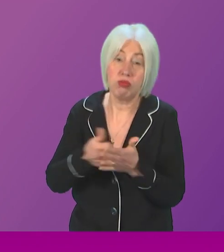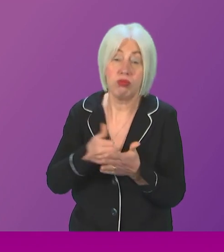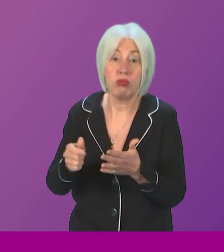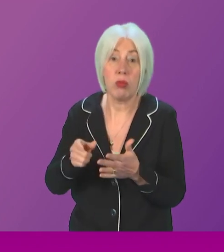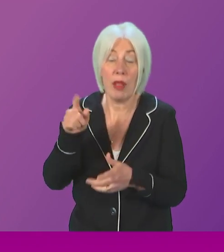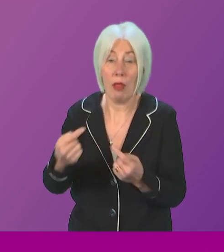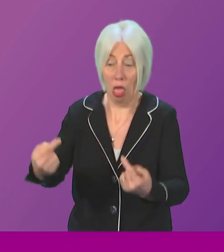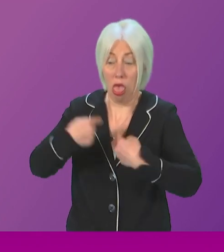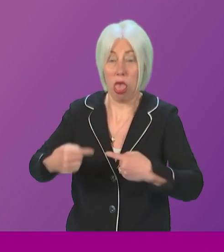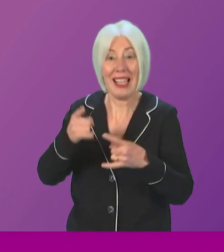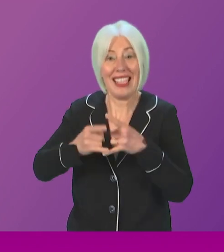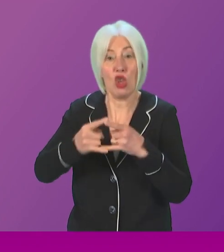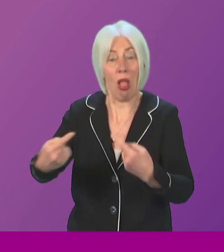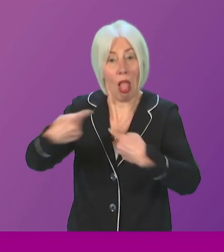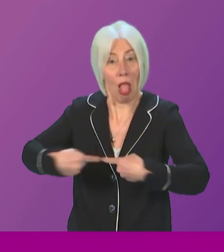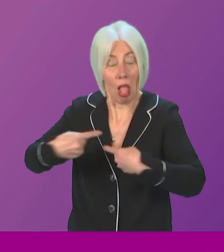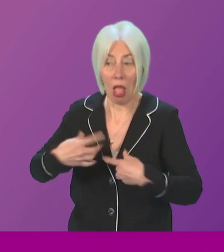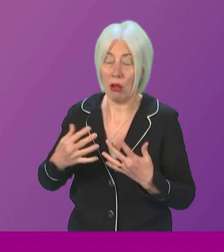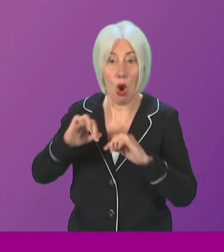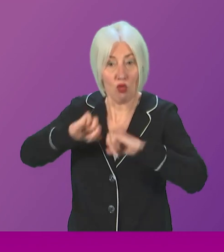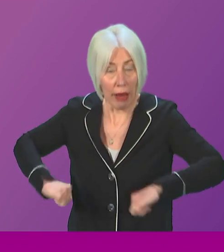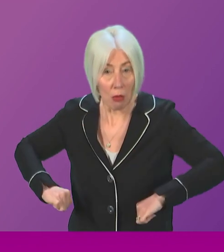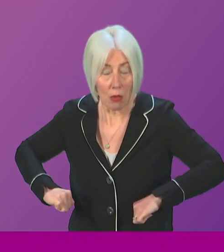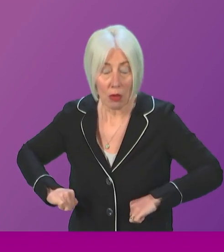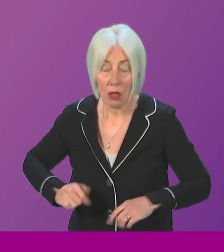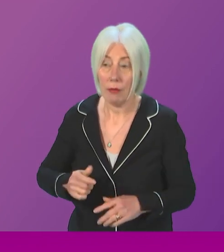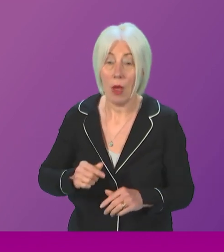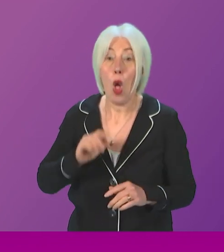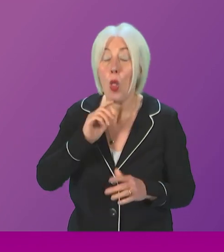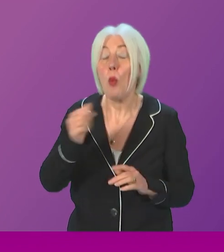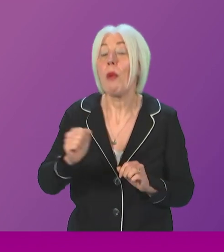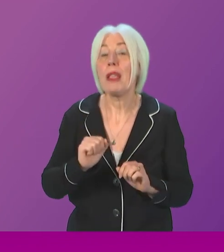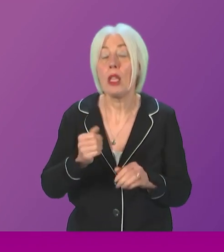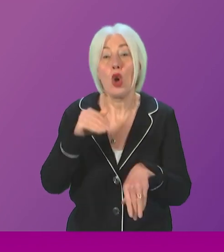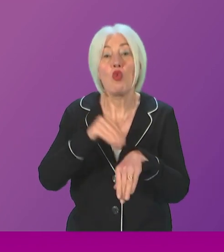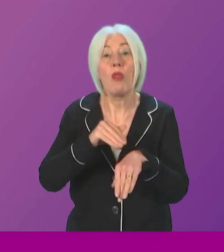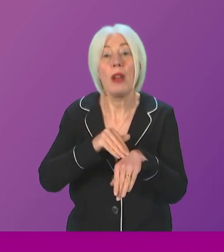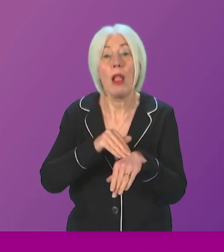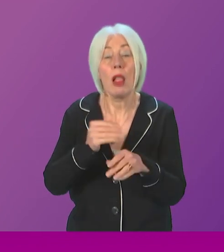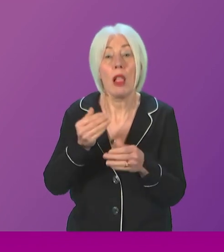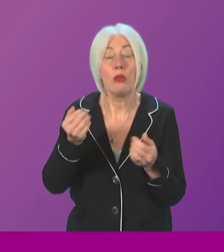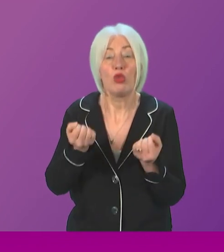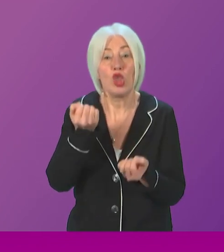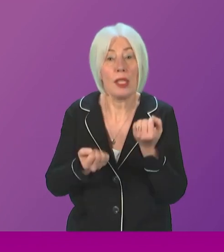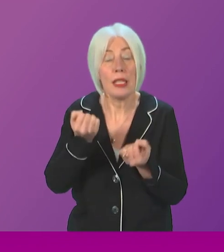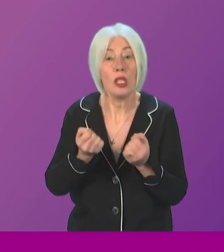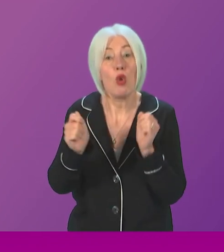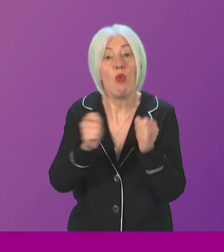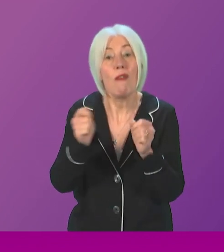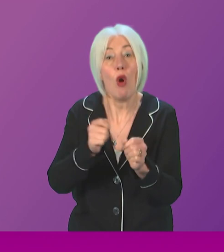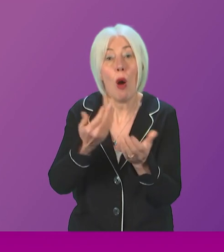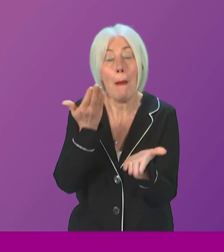offences and, of course, rape. And we'll shortly introduce our criminal justice reform bill, which seeks to make those changes